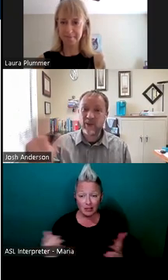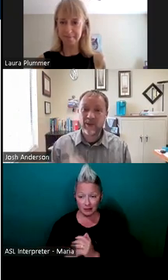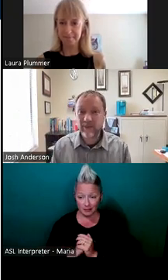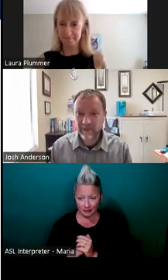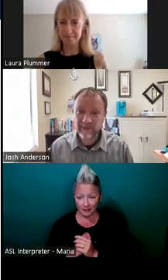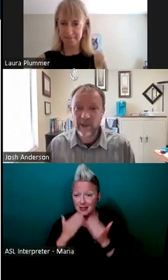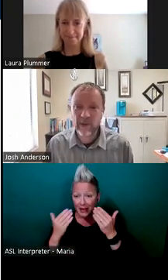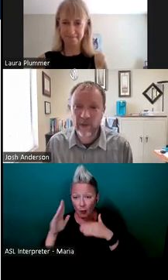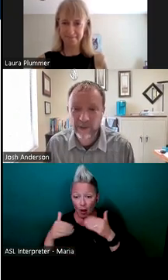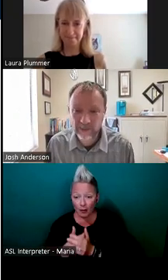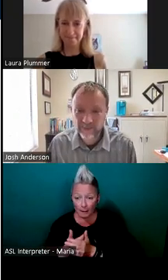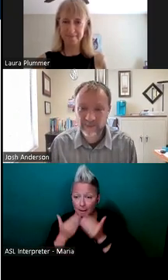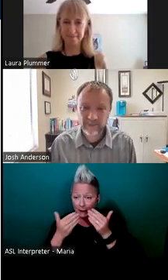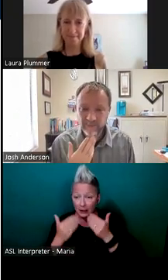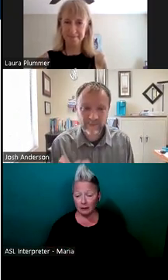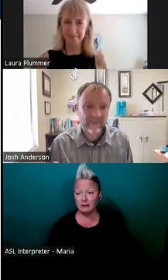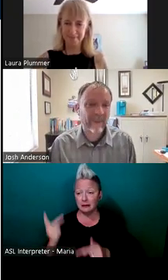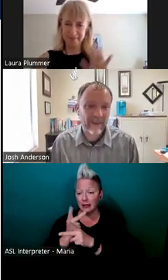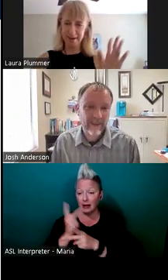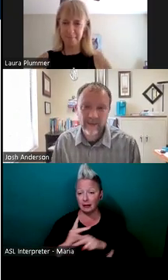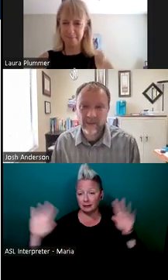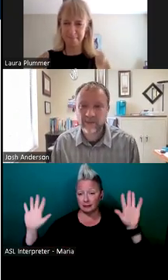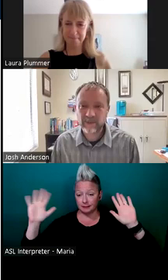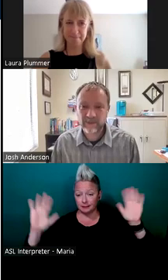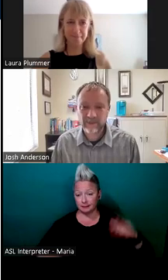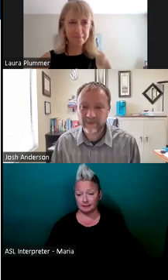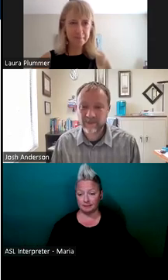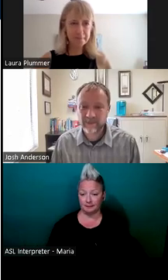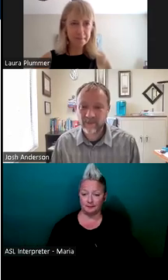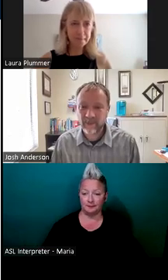Thank you all. Thank you very much. Take care, everybody. Take care.